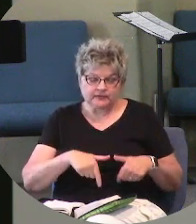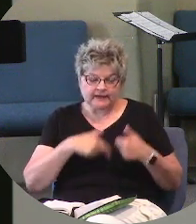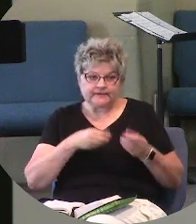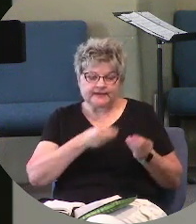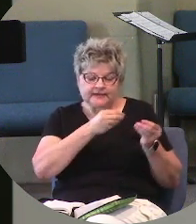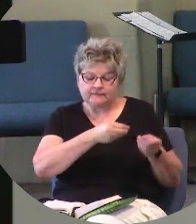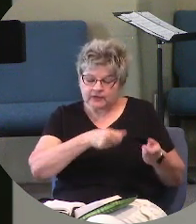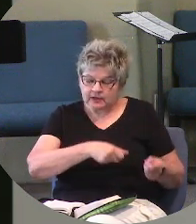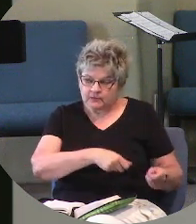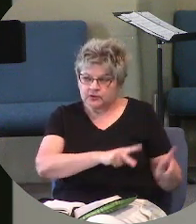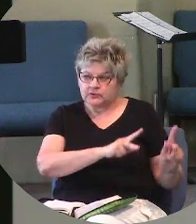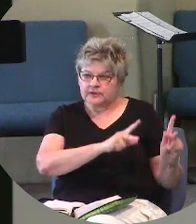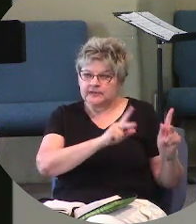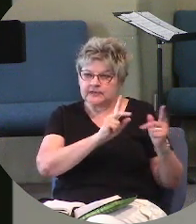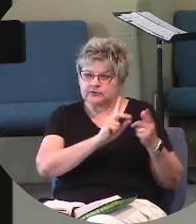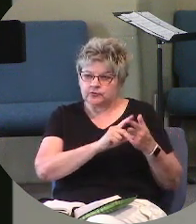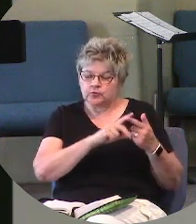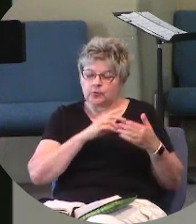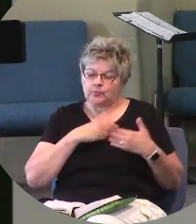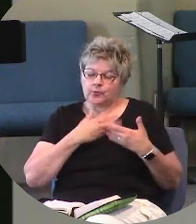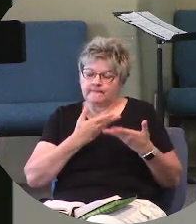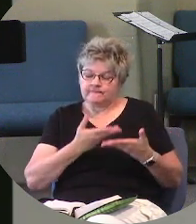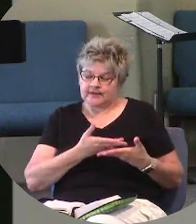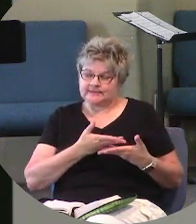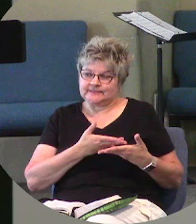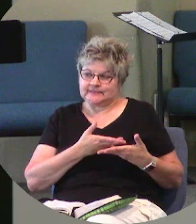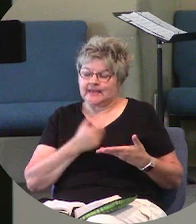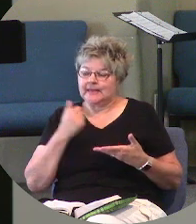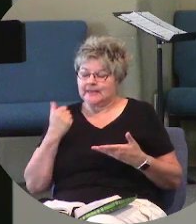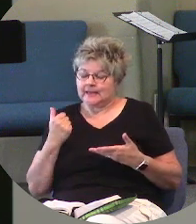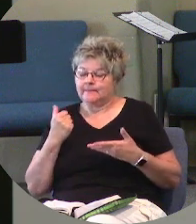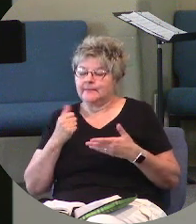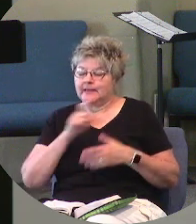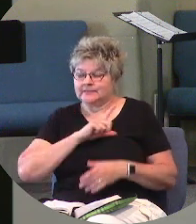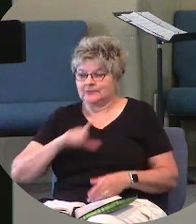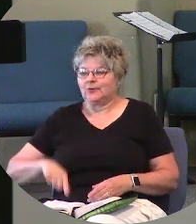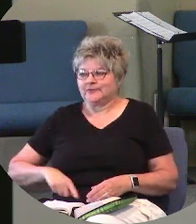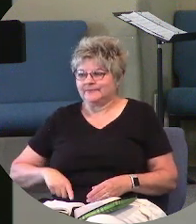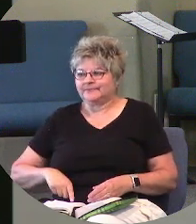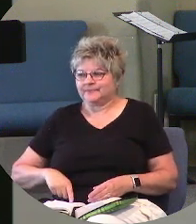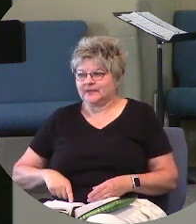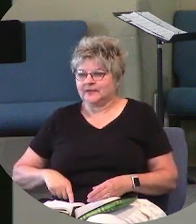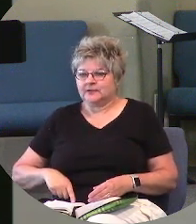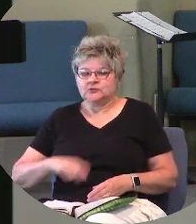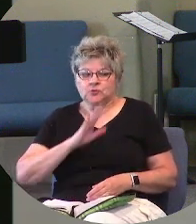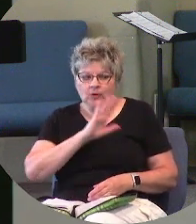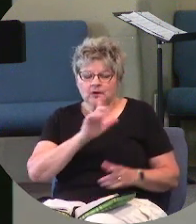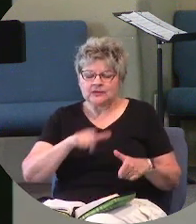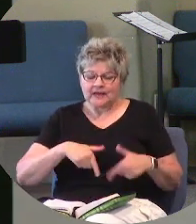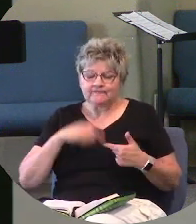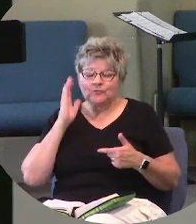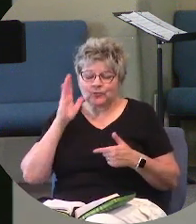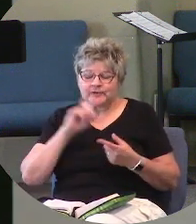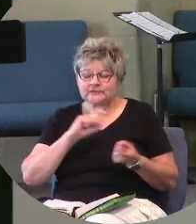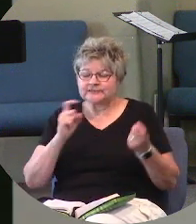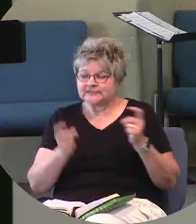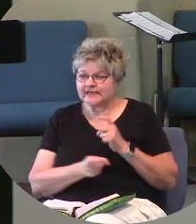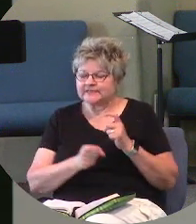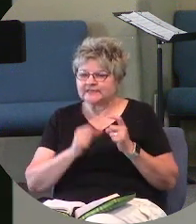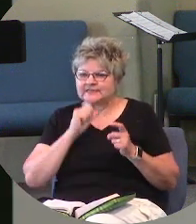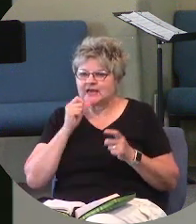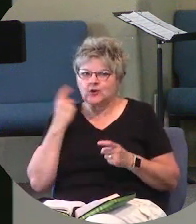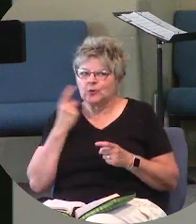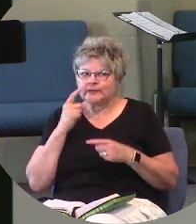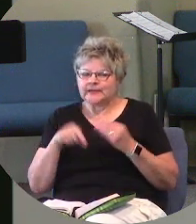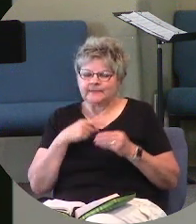opportunity to profess him as Lord so that her life would change. But it wasn't just about